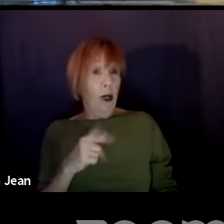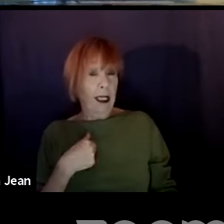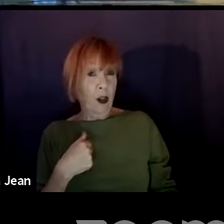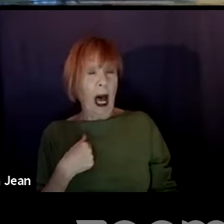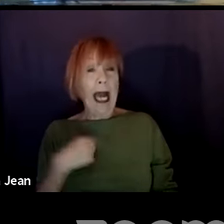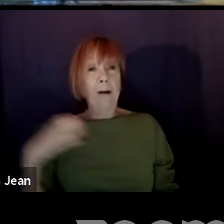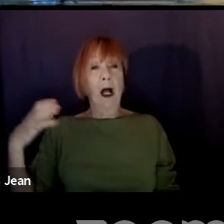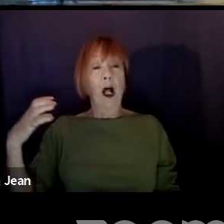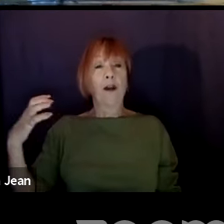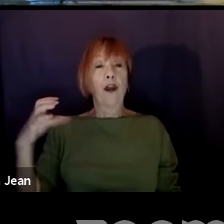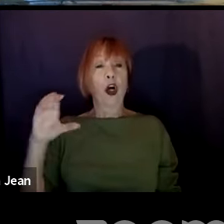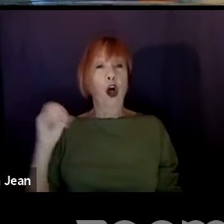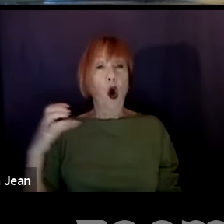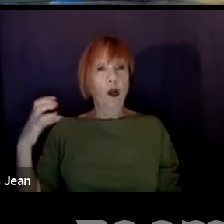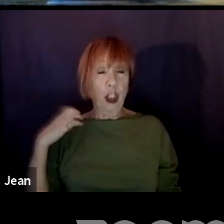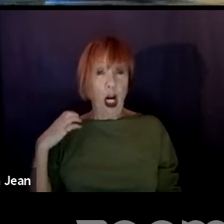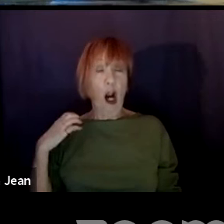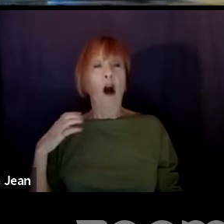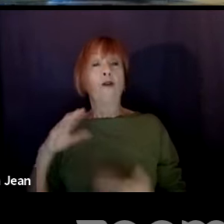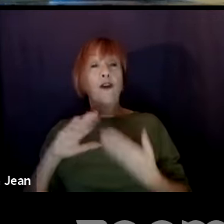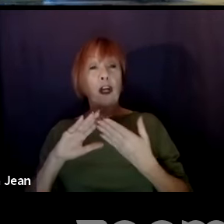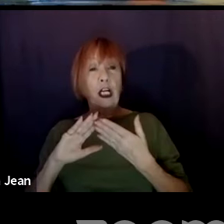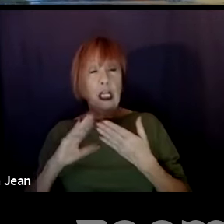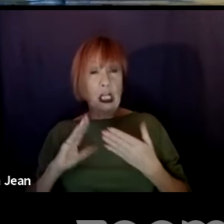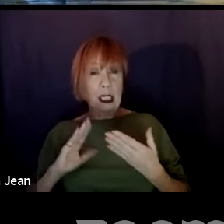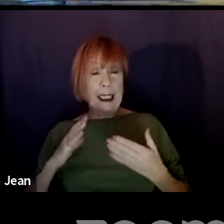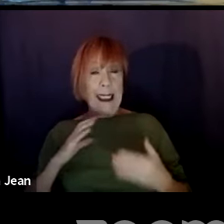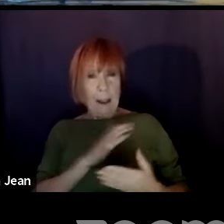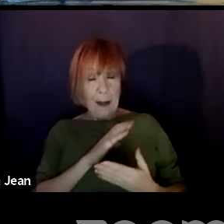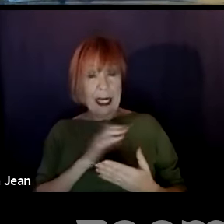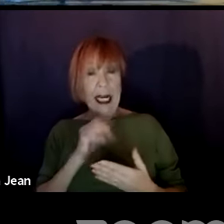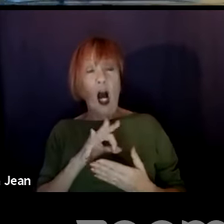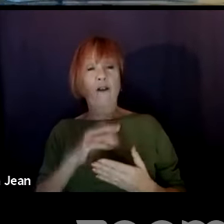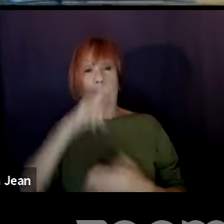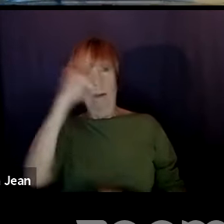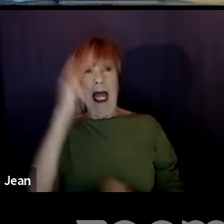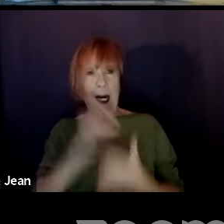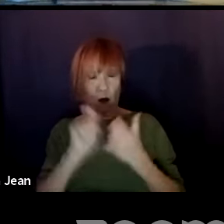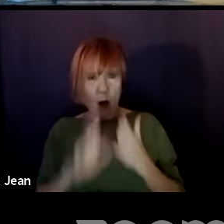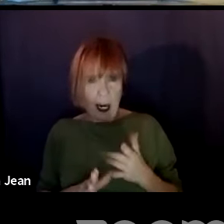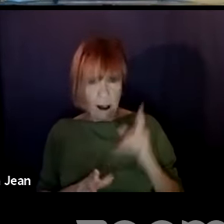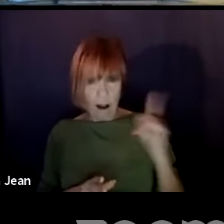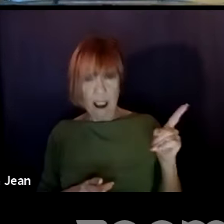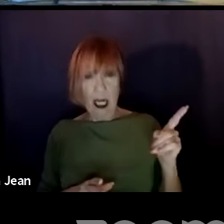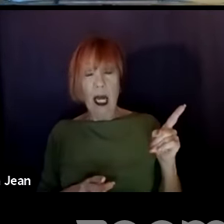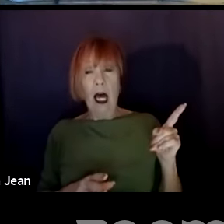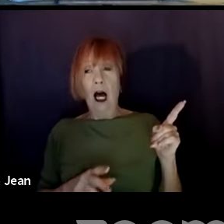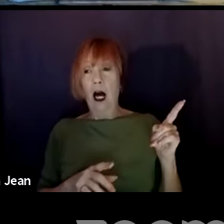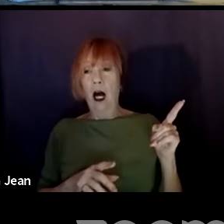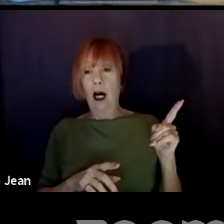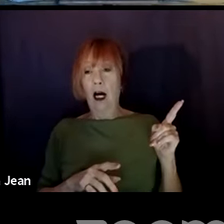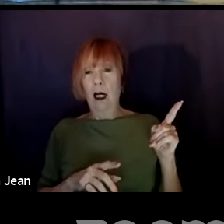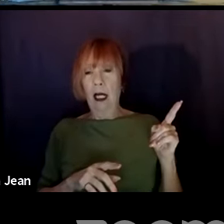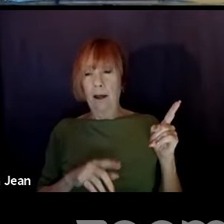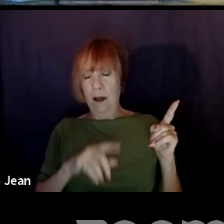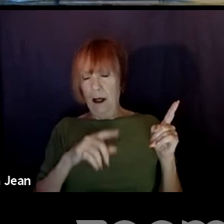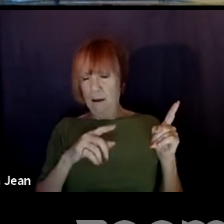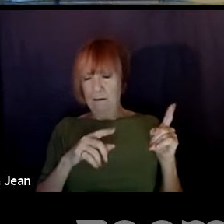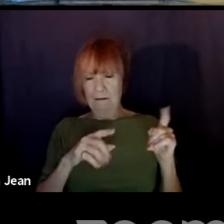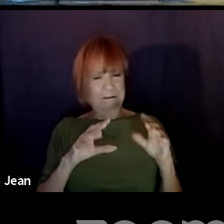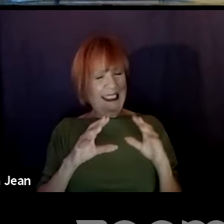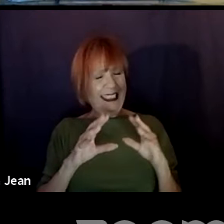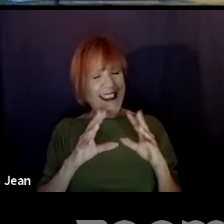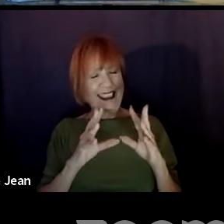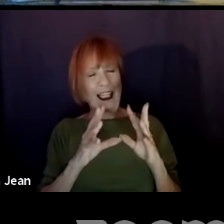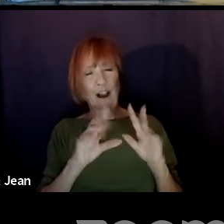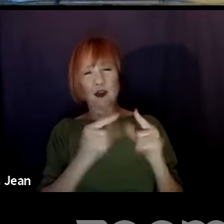the co-chair for the Committee of Black Writers at the Writers Guild of America West. And so this is a common kind of question that I think I get also